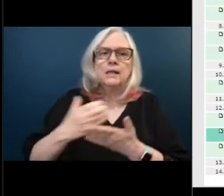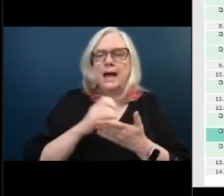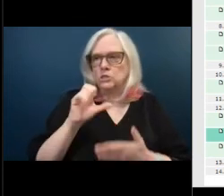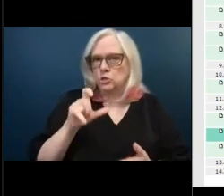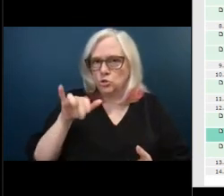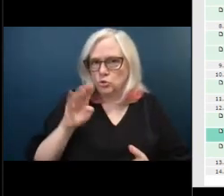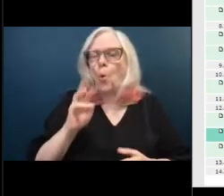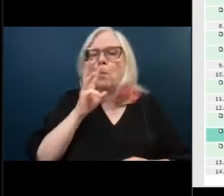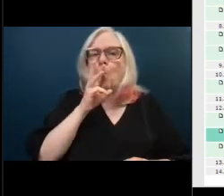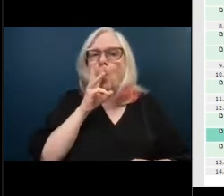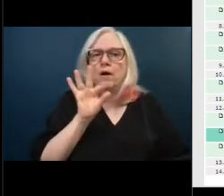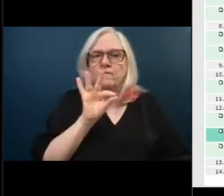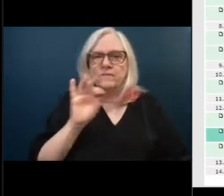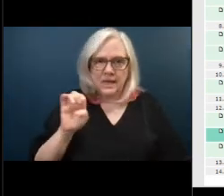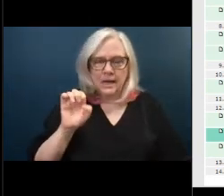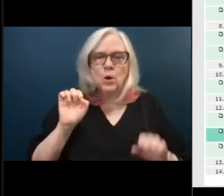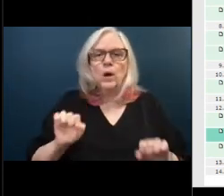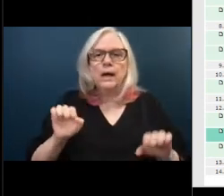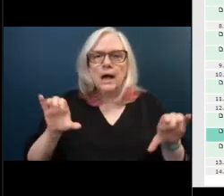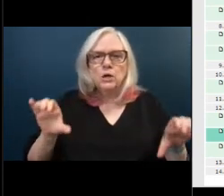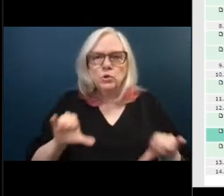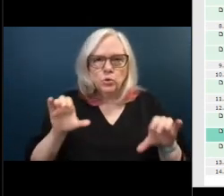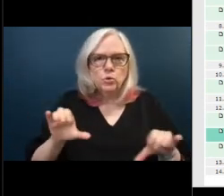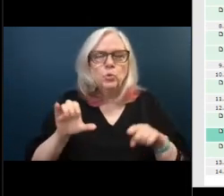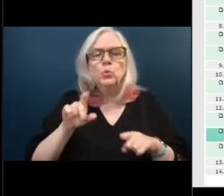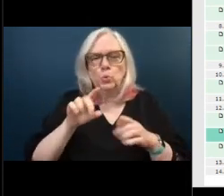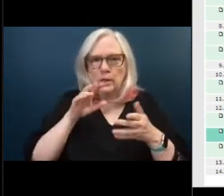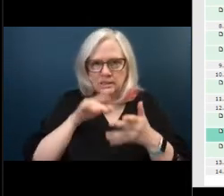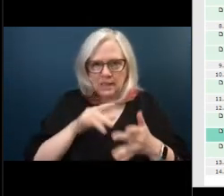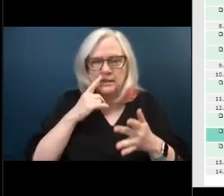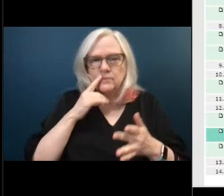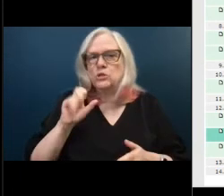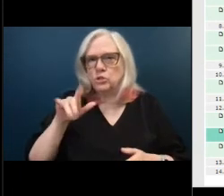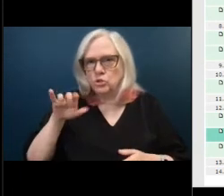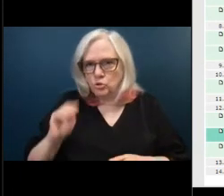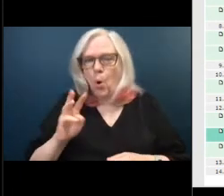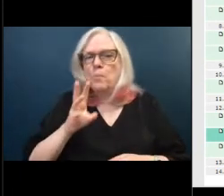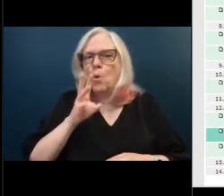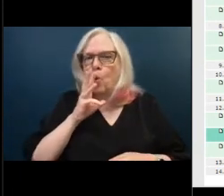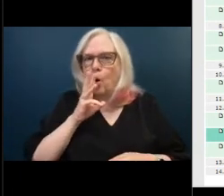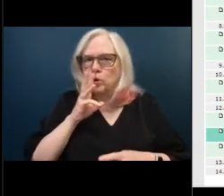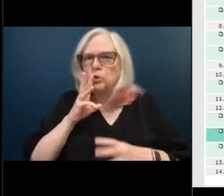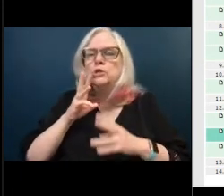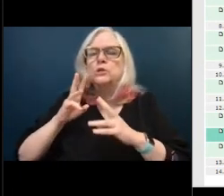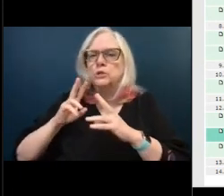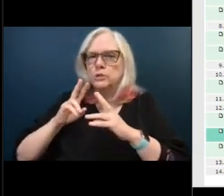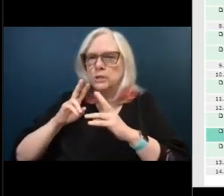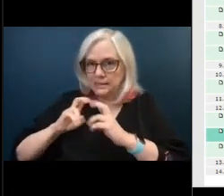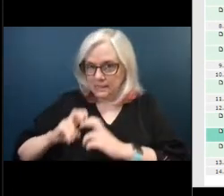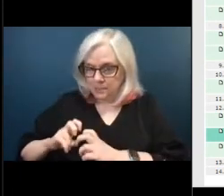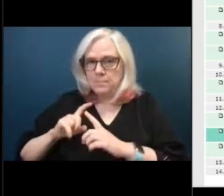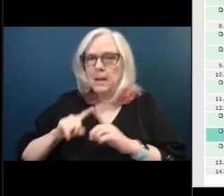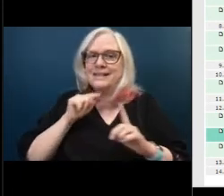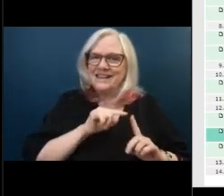and we we can do a rate studies for stormwater assessment but that these canals are not part of that stormwater understood